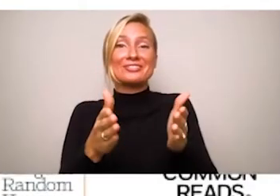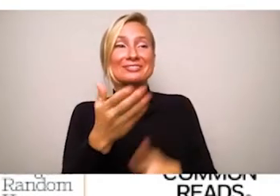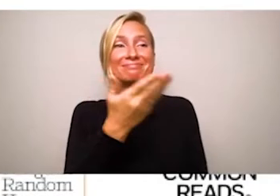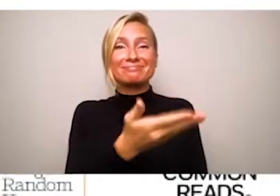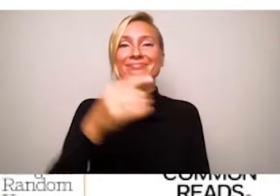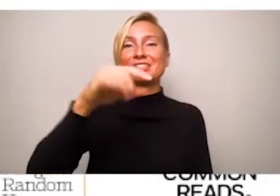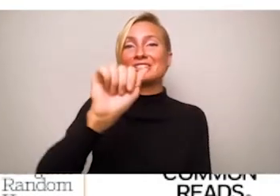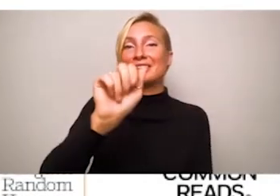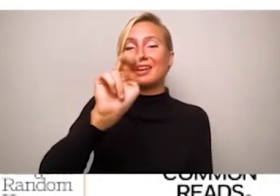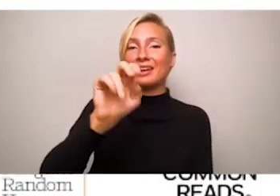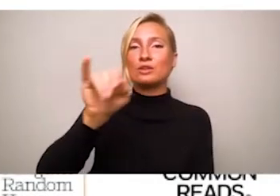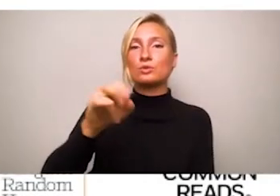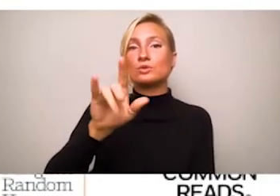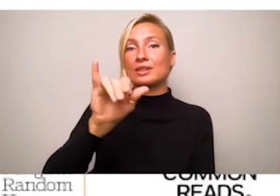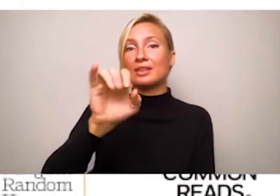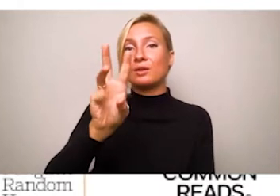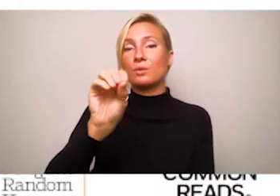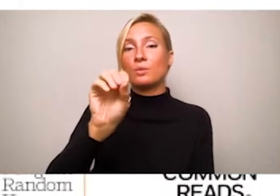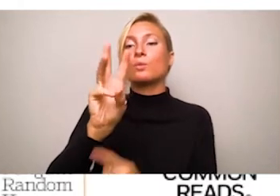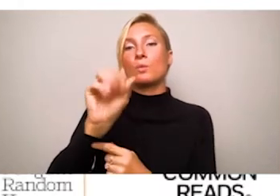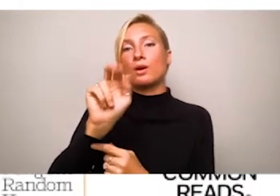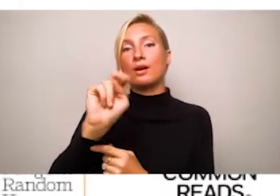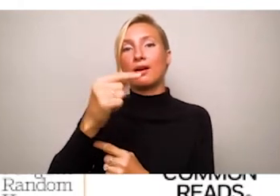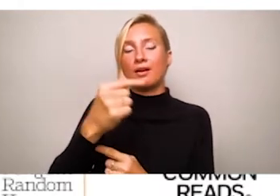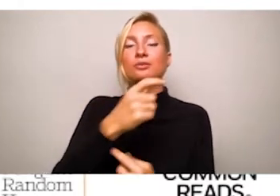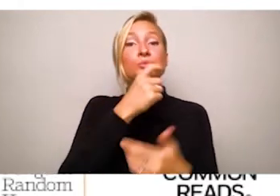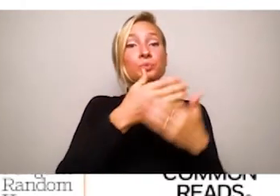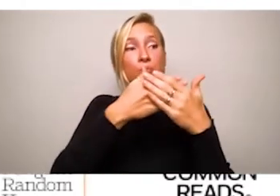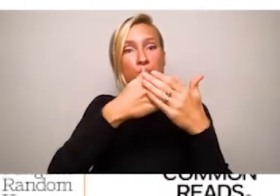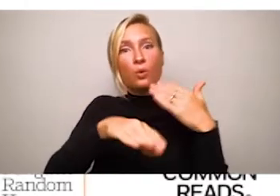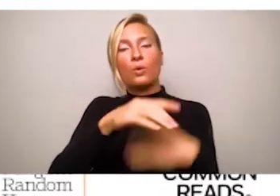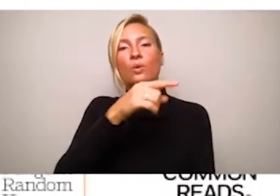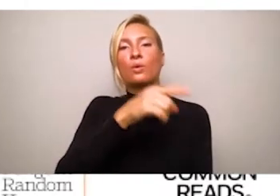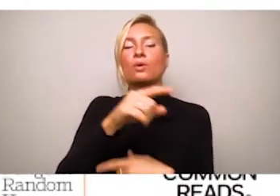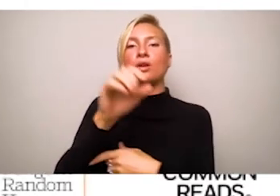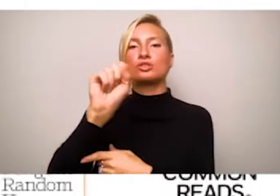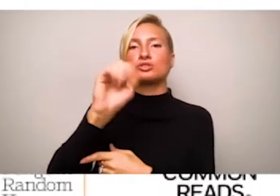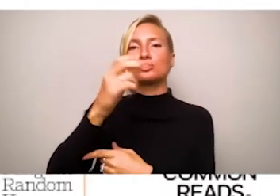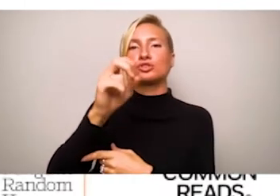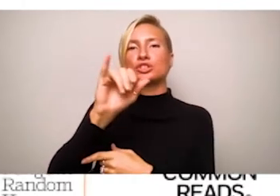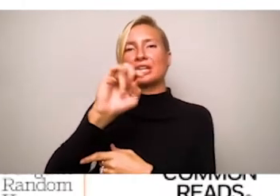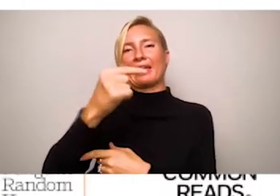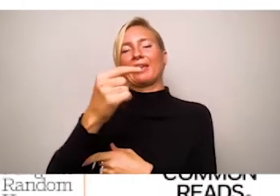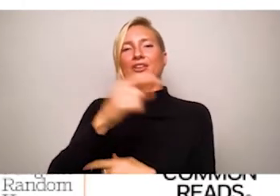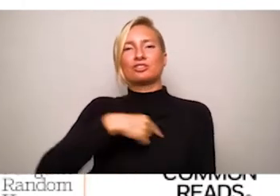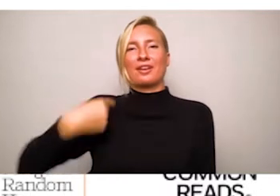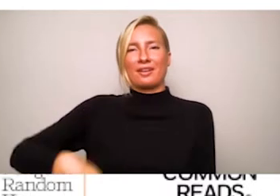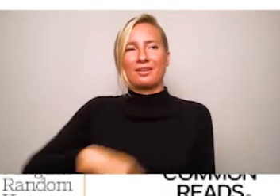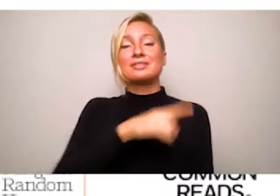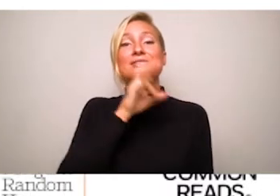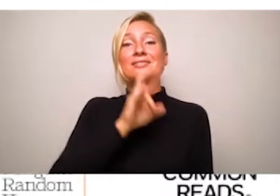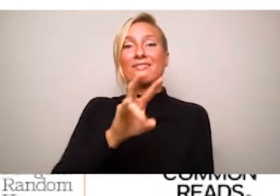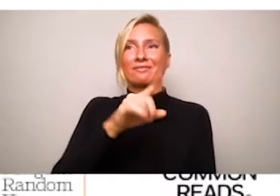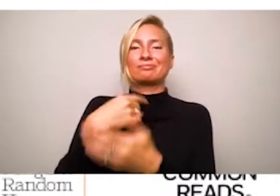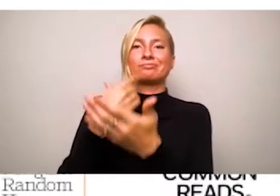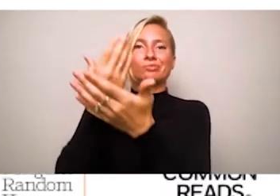Tianjuli Wang was born in Shijiazhuang, China. At age seven, she moved to Brooklyn, New York with her parents. And for